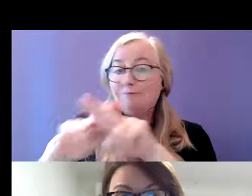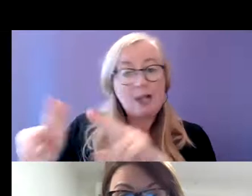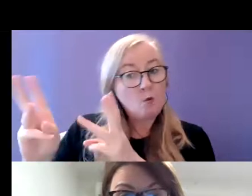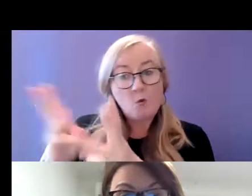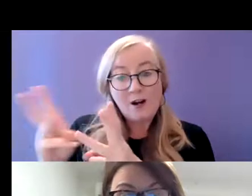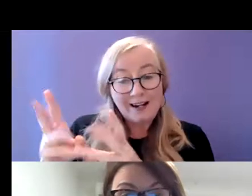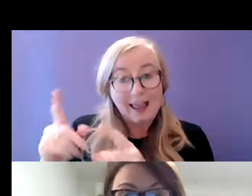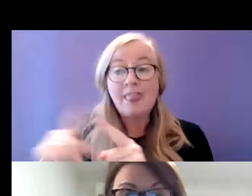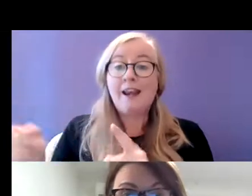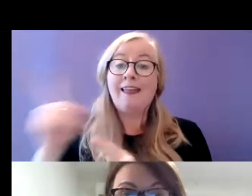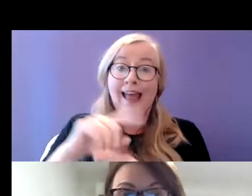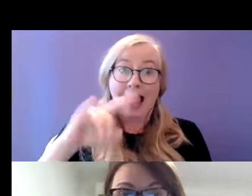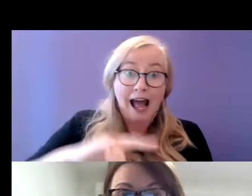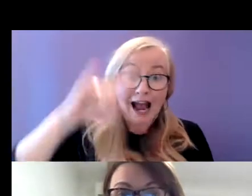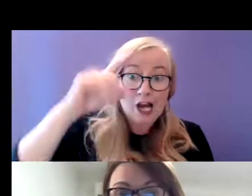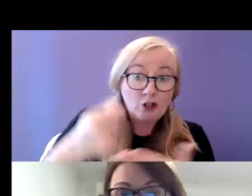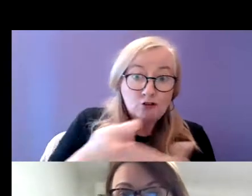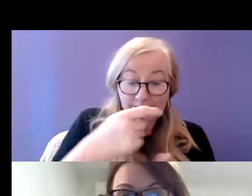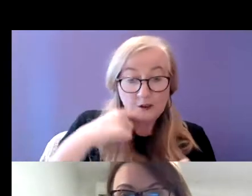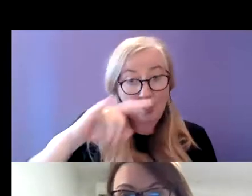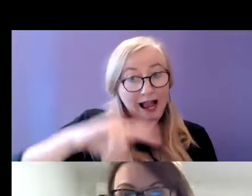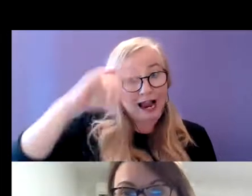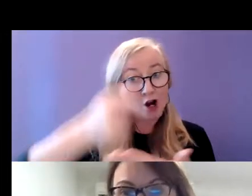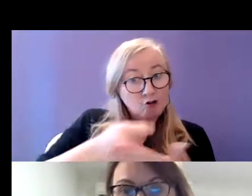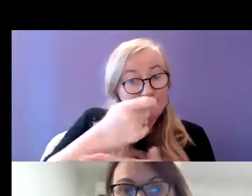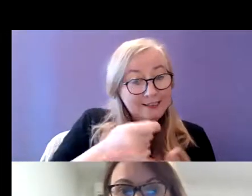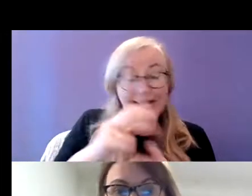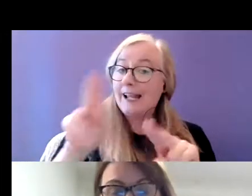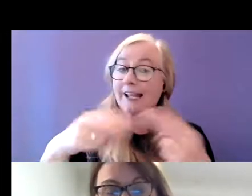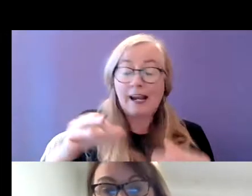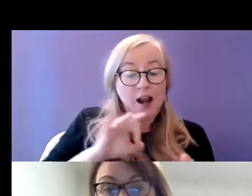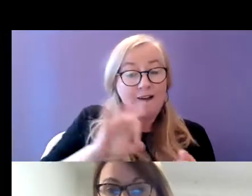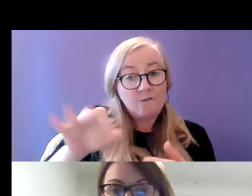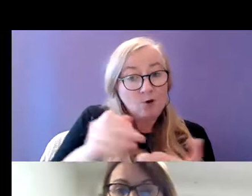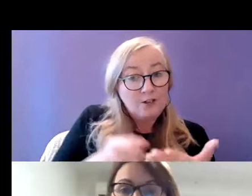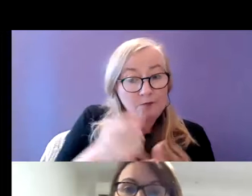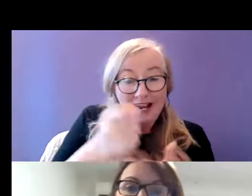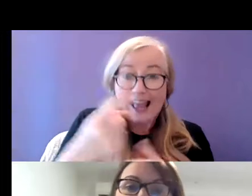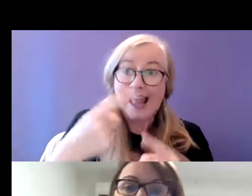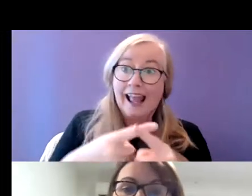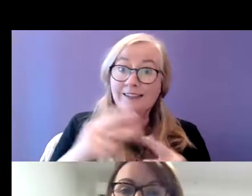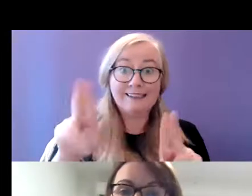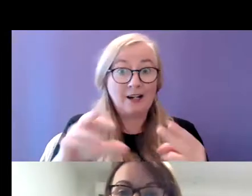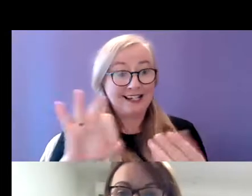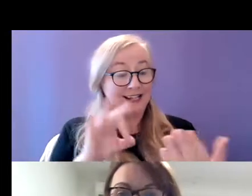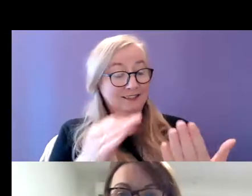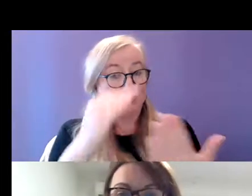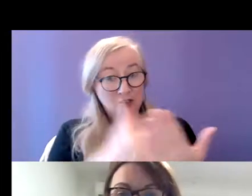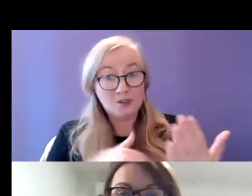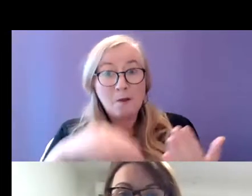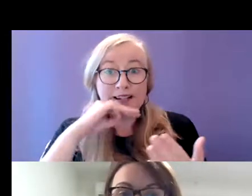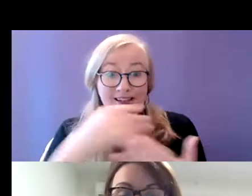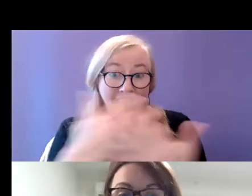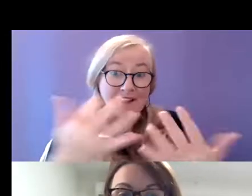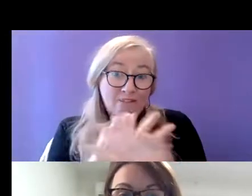facing into high rent. And so Lisa says, high rents, the inability to afford a mortgage and long-waiting lists for social housing leave families vulnerable.